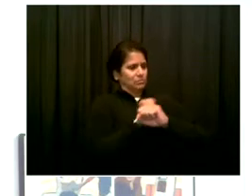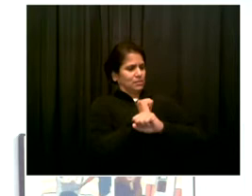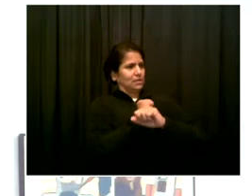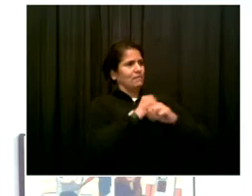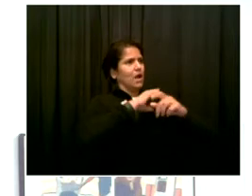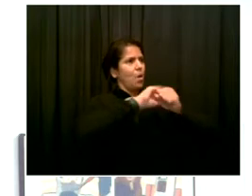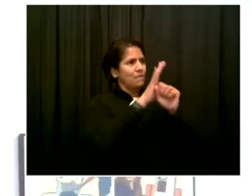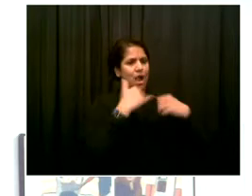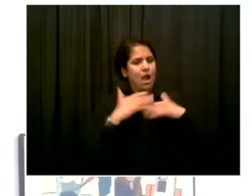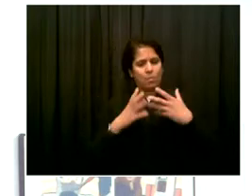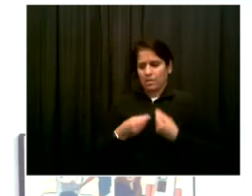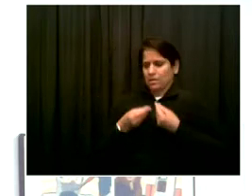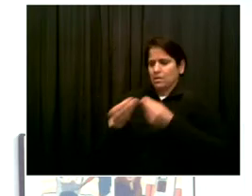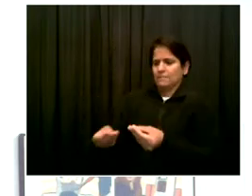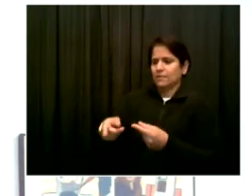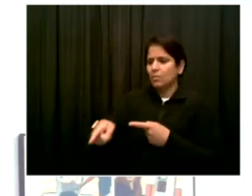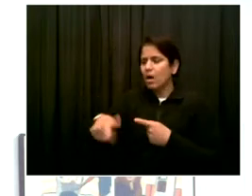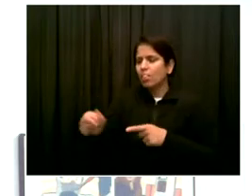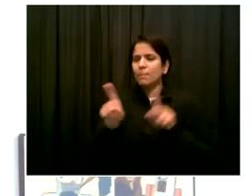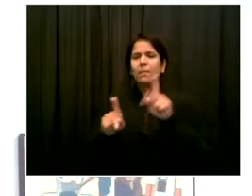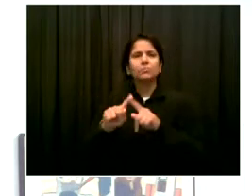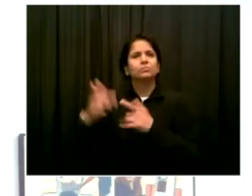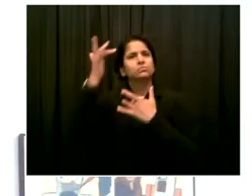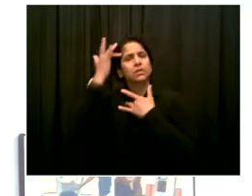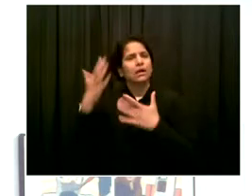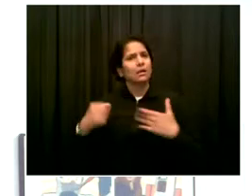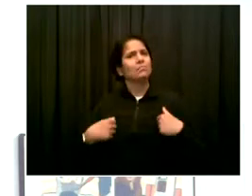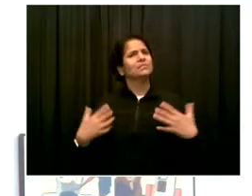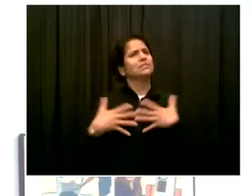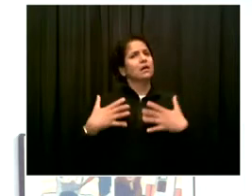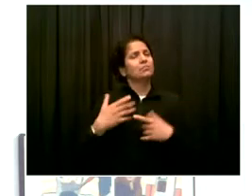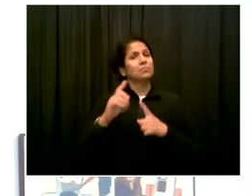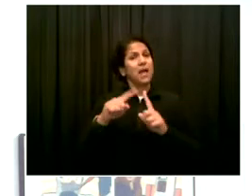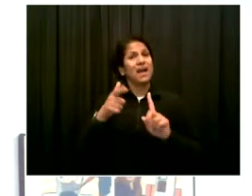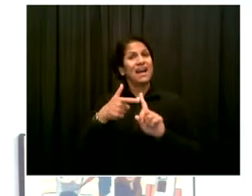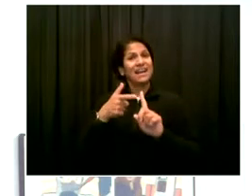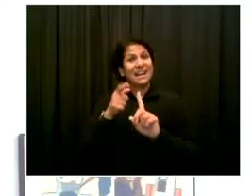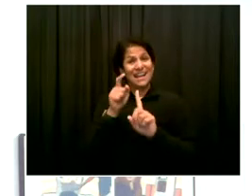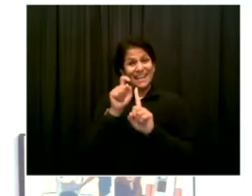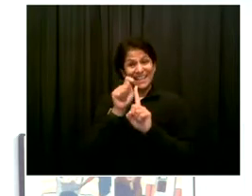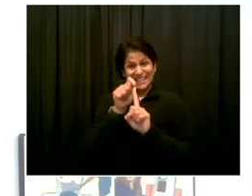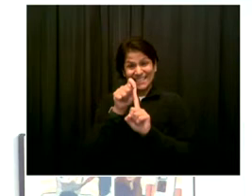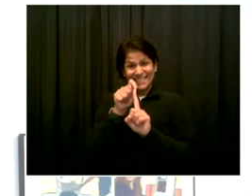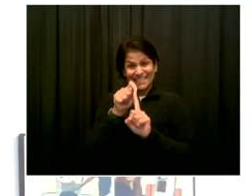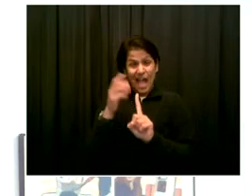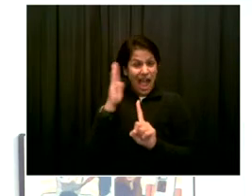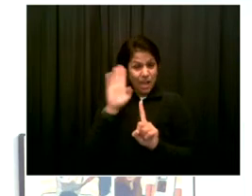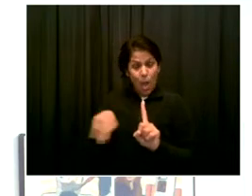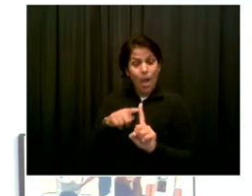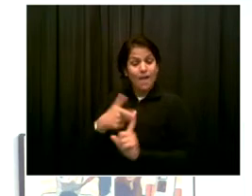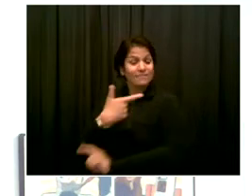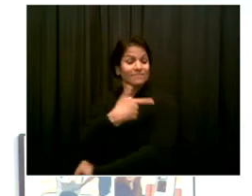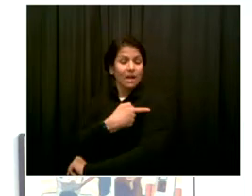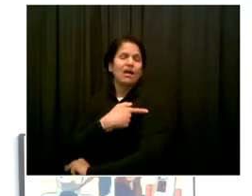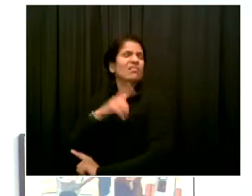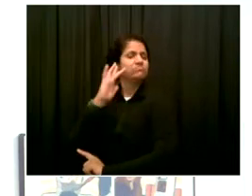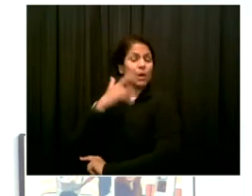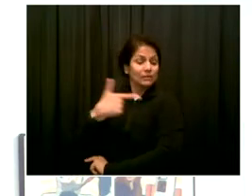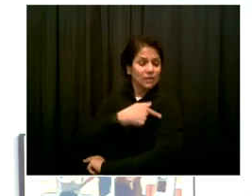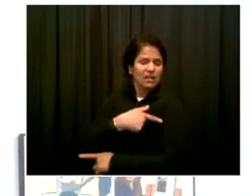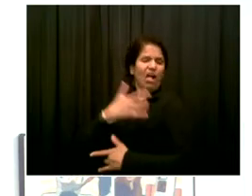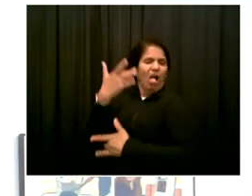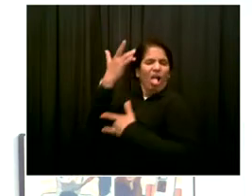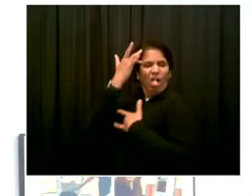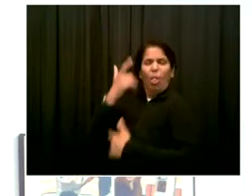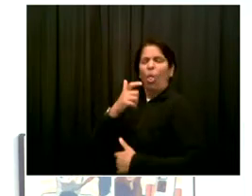Um, with respect to the timeline for, uh, full FDA approval, I did want to mention that, uh, you know, I do expect that the vaccines that